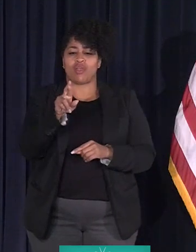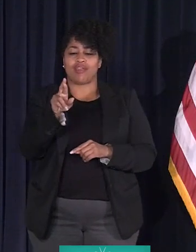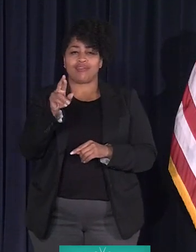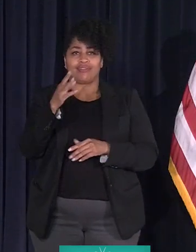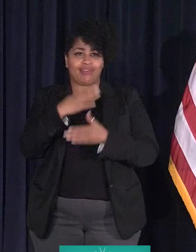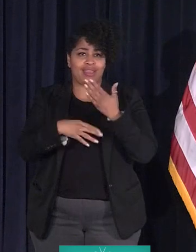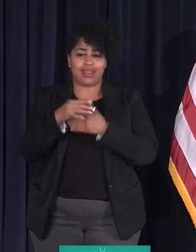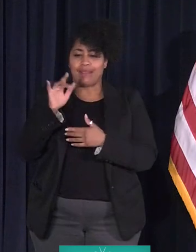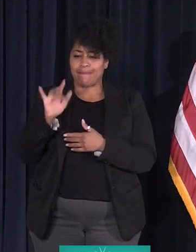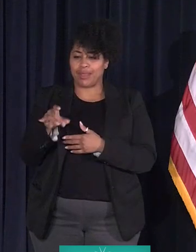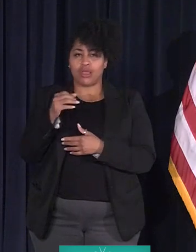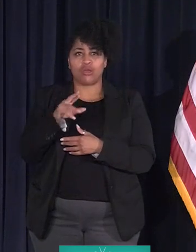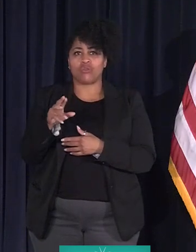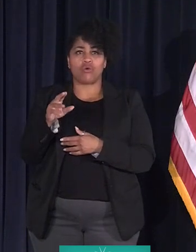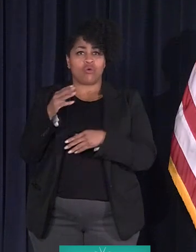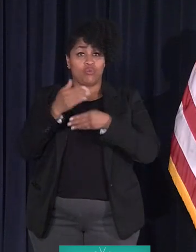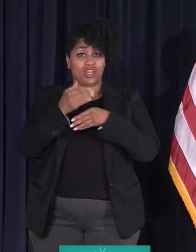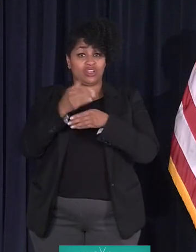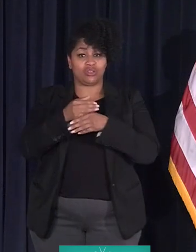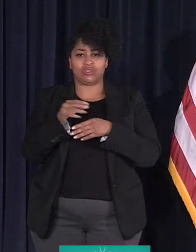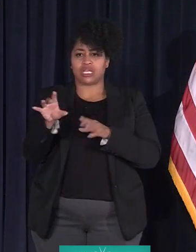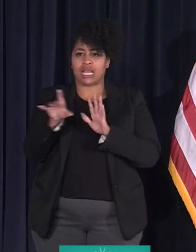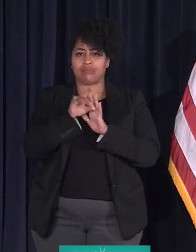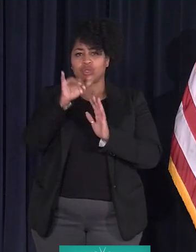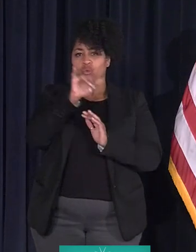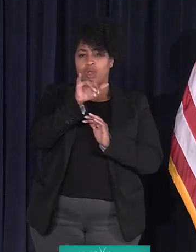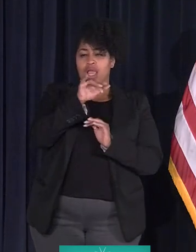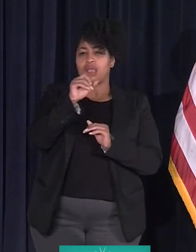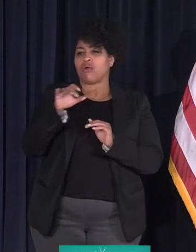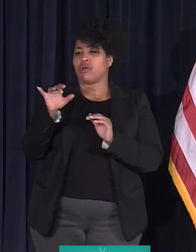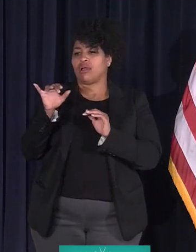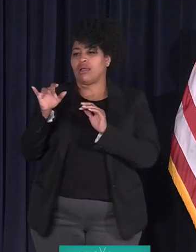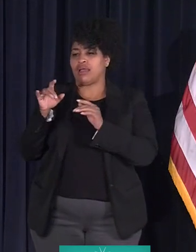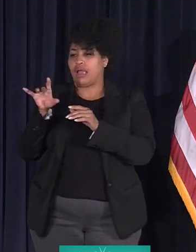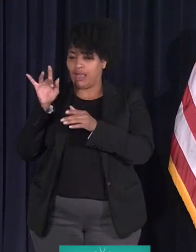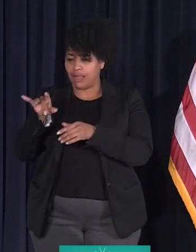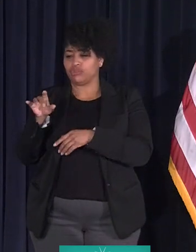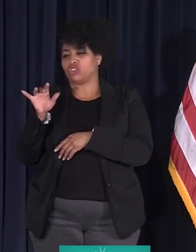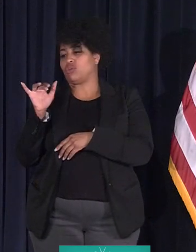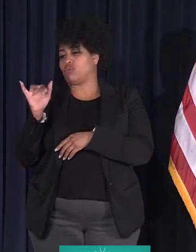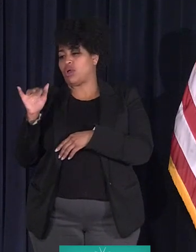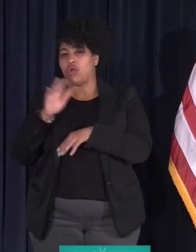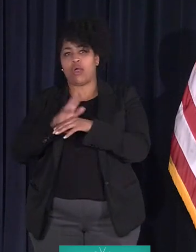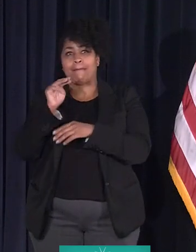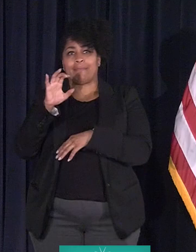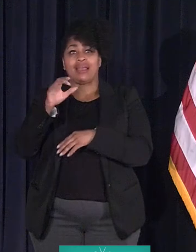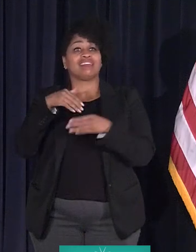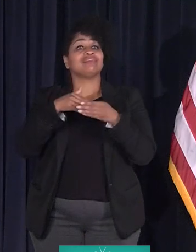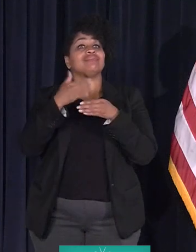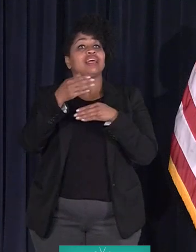or alt Y on Windows, option Y on Mac. Next is Monique.